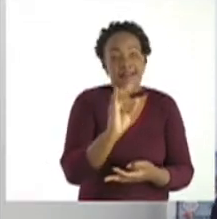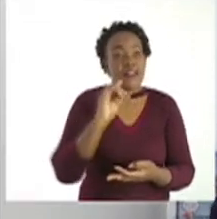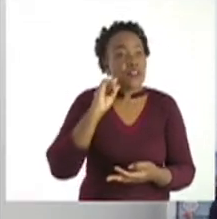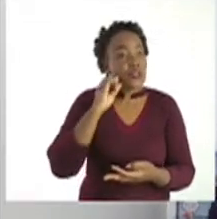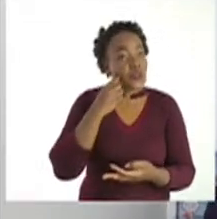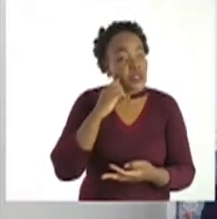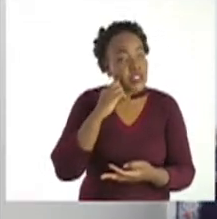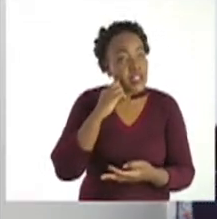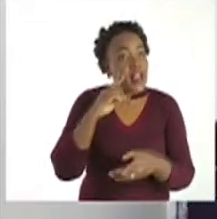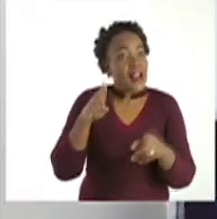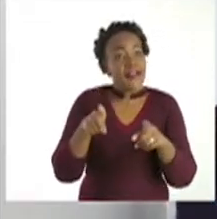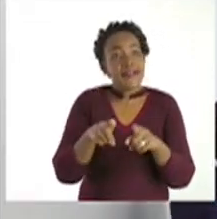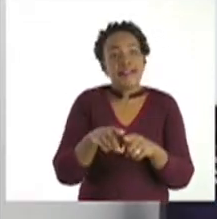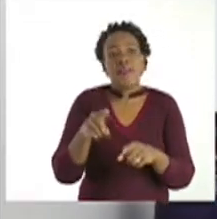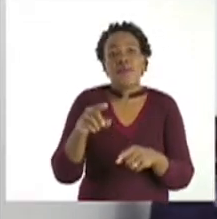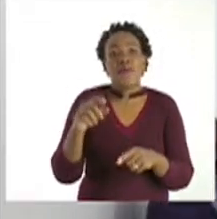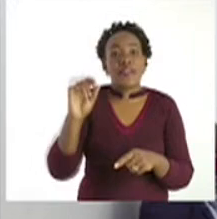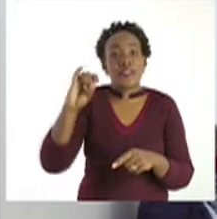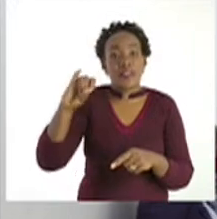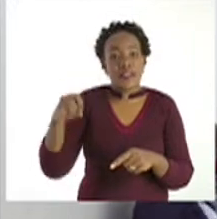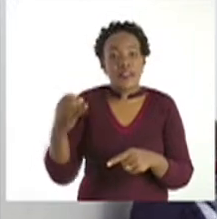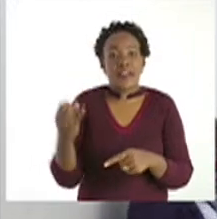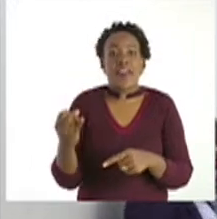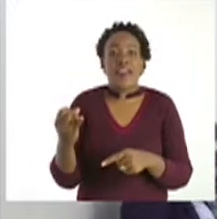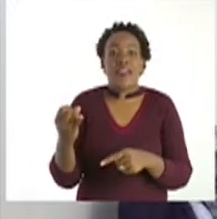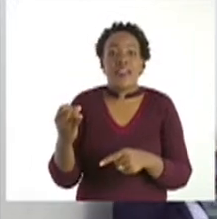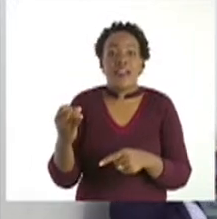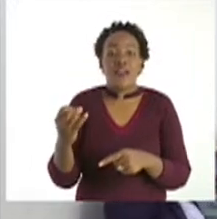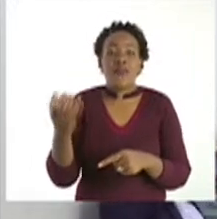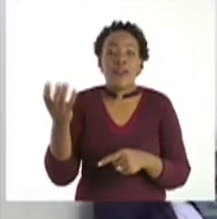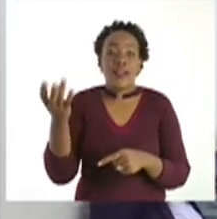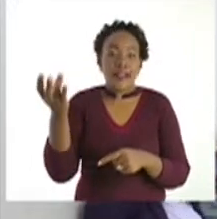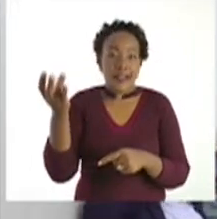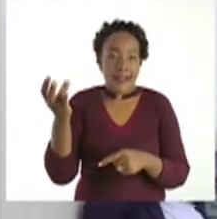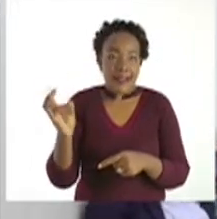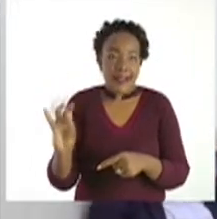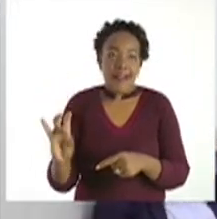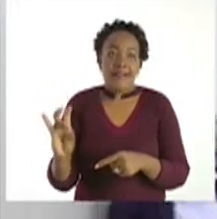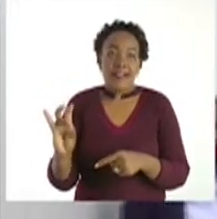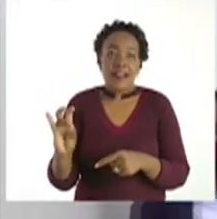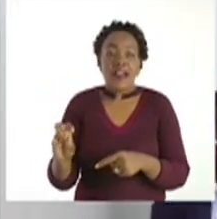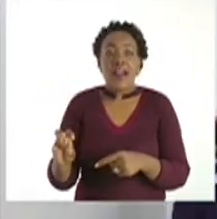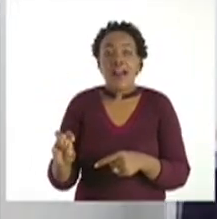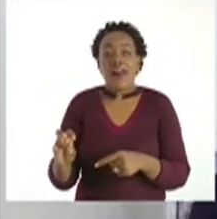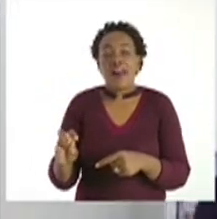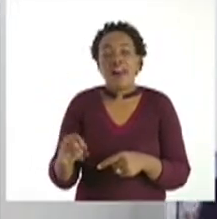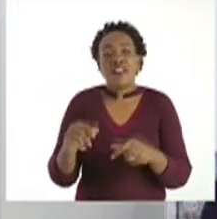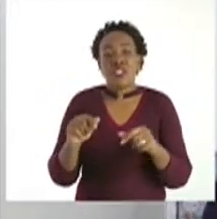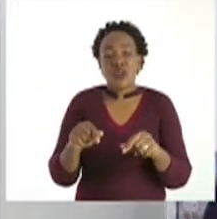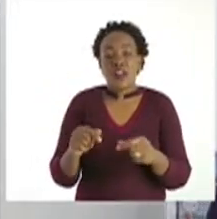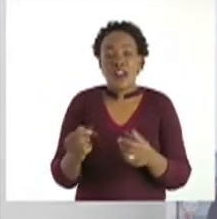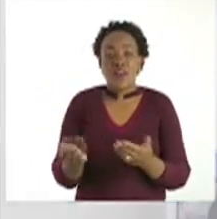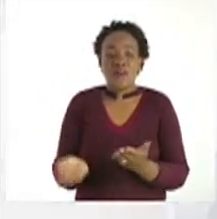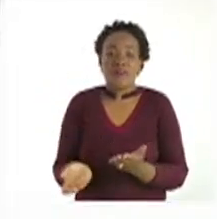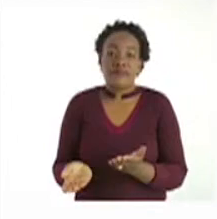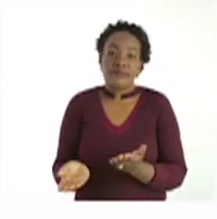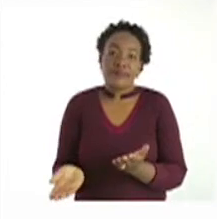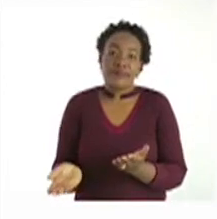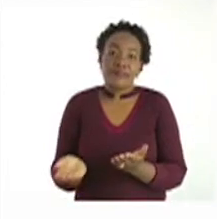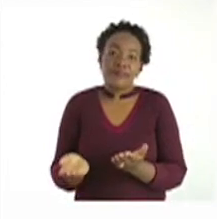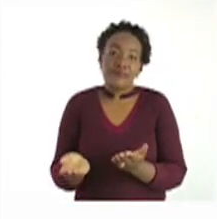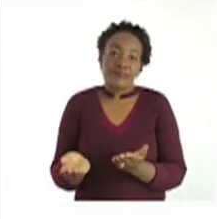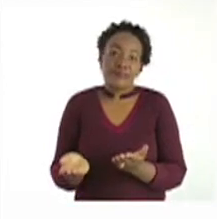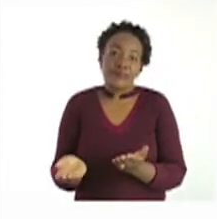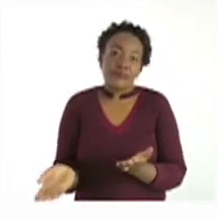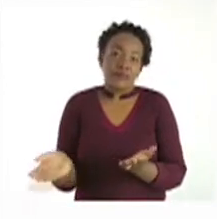as well. That's all about halving. That's 2s. You can now turn to your booklet and do